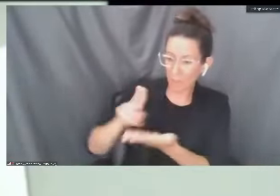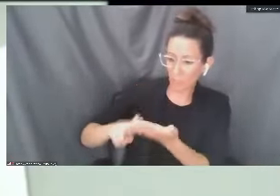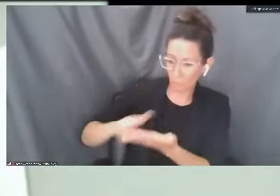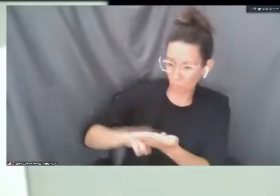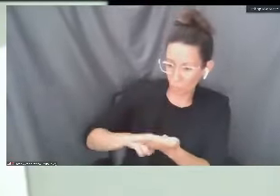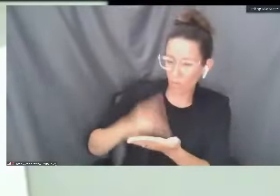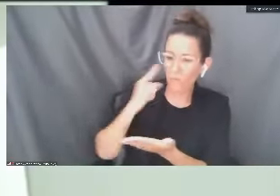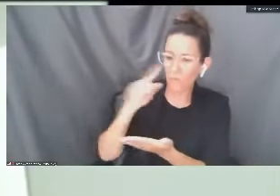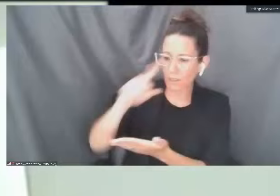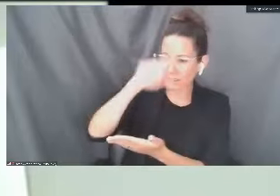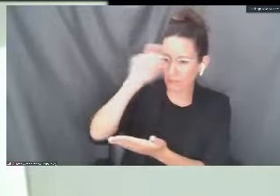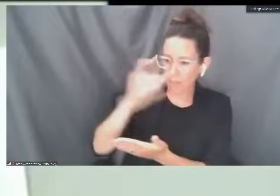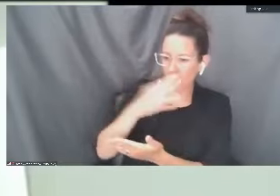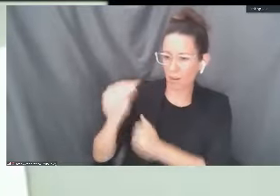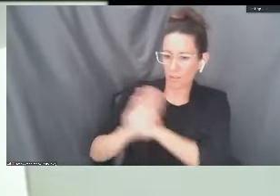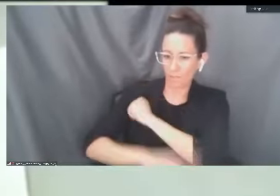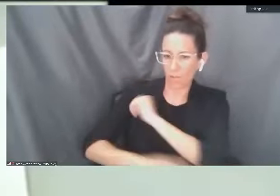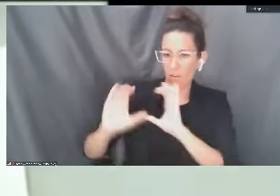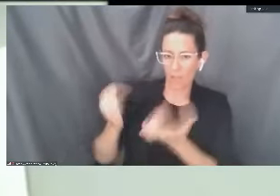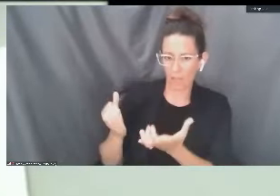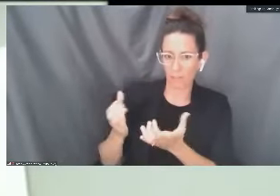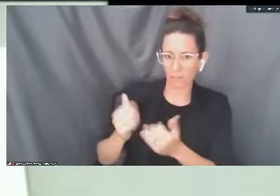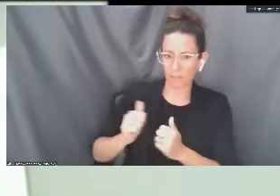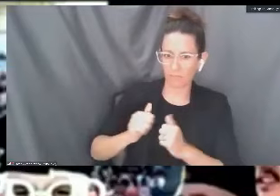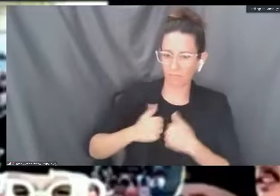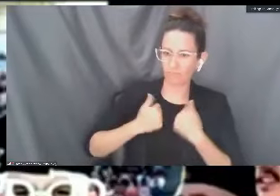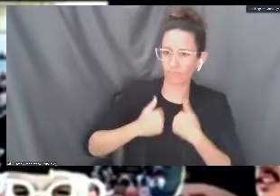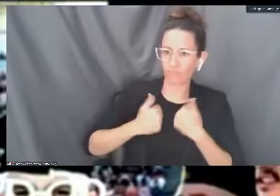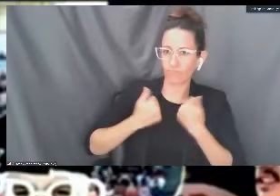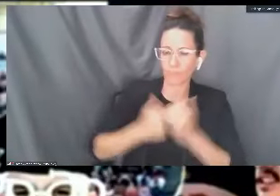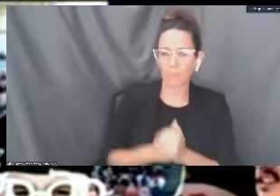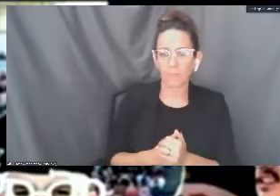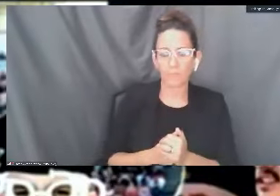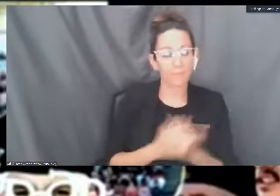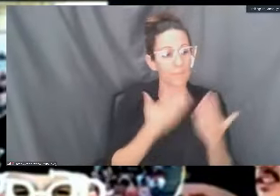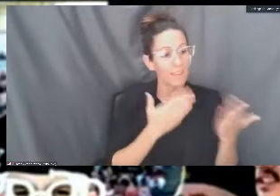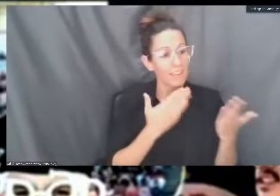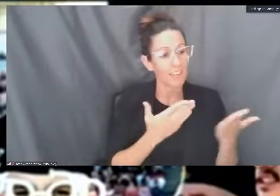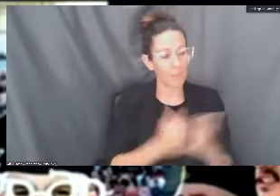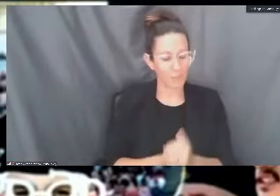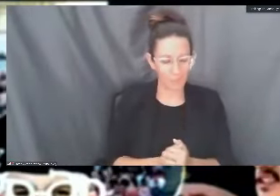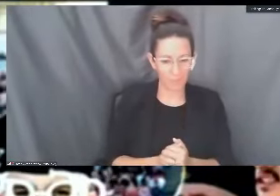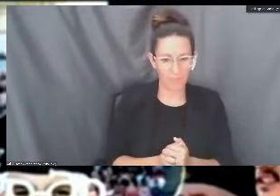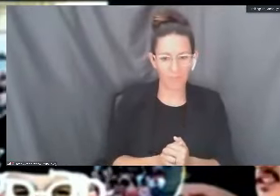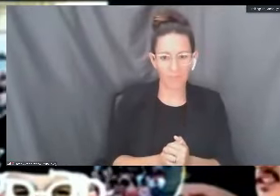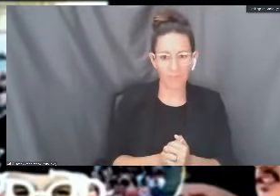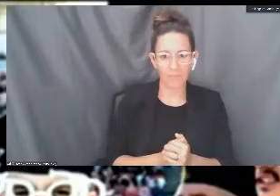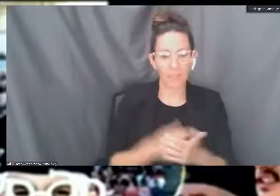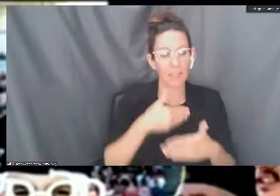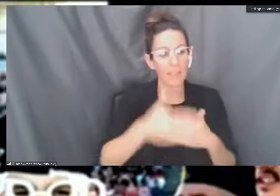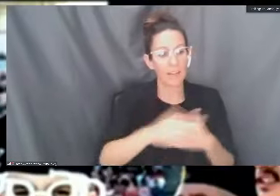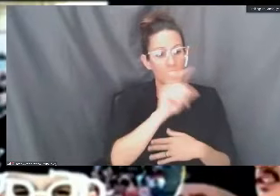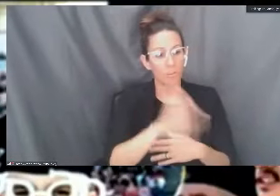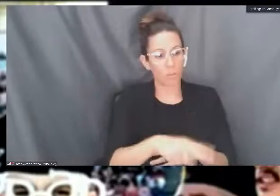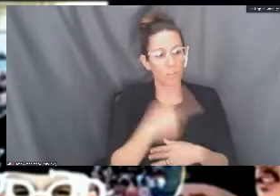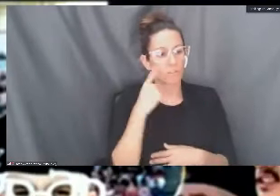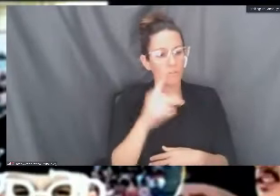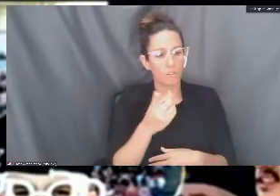for summer and for fall semester. Great, thank you. This is Dr. Scott.